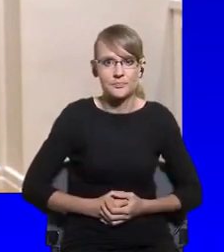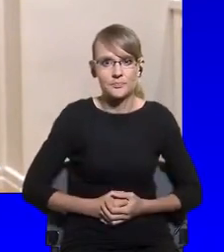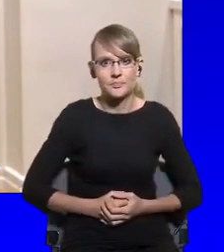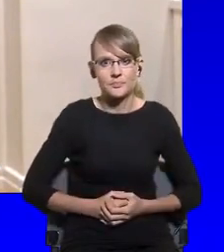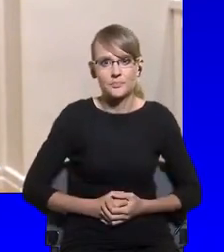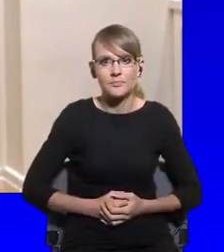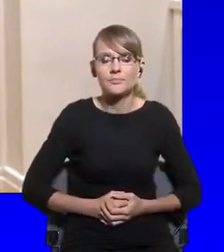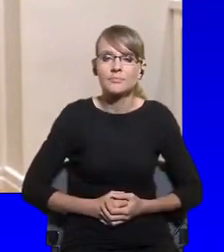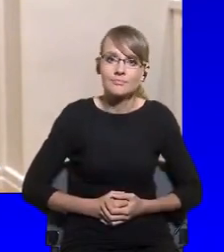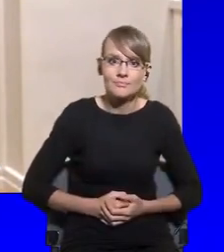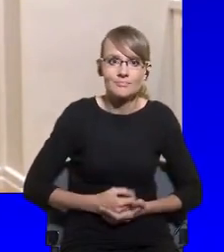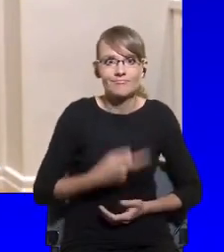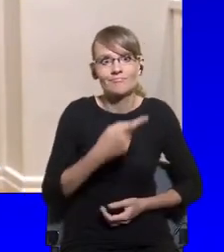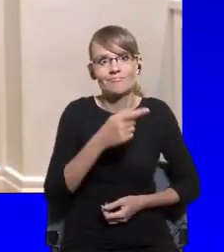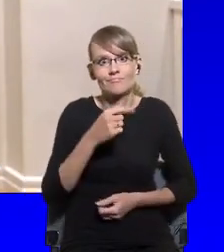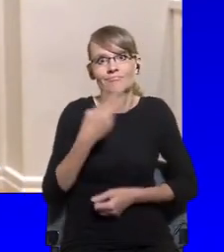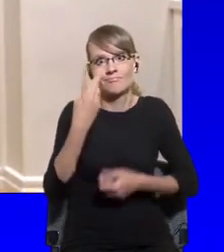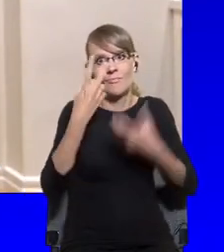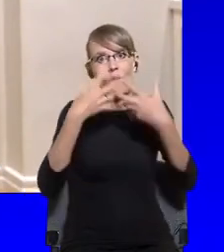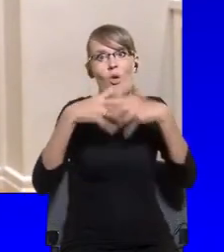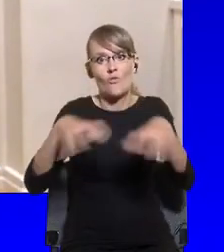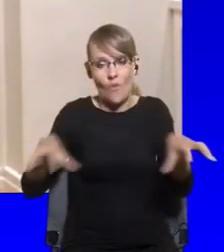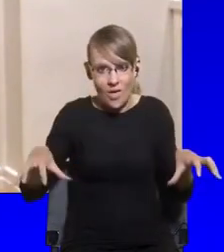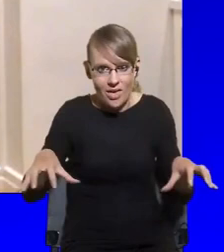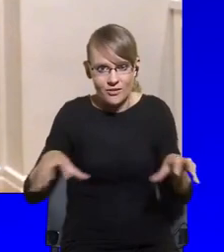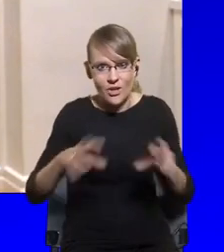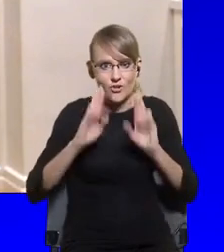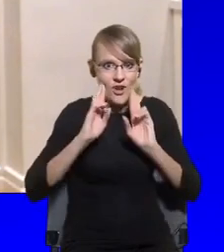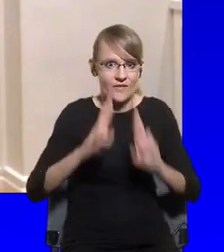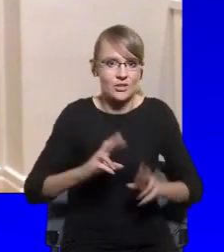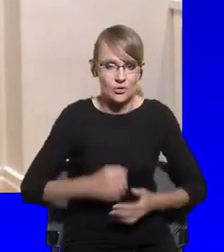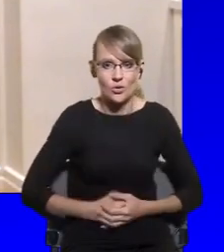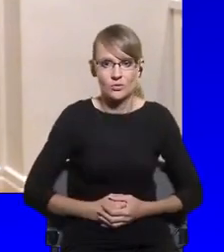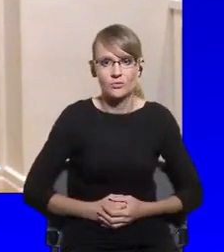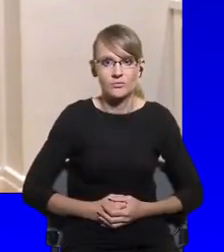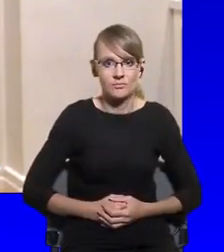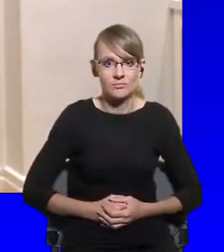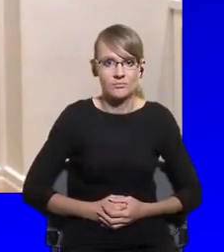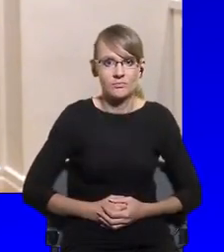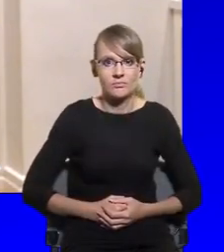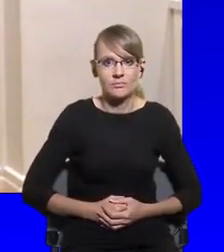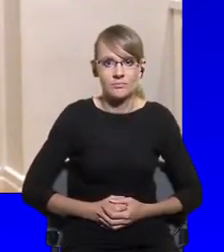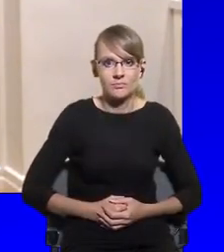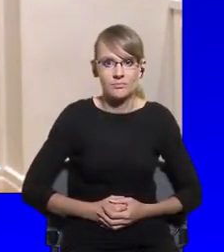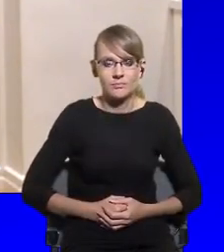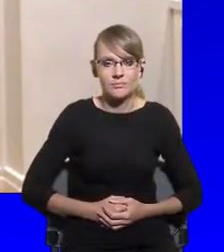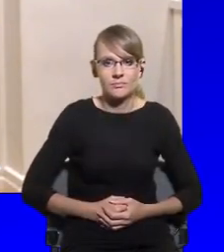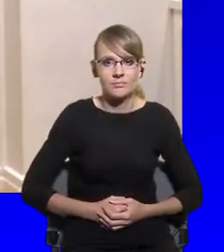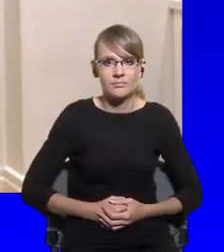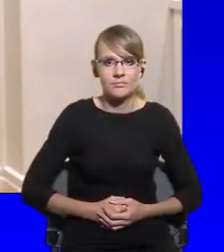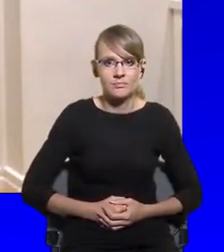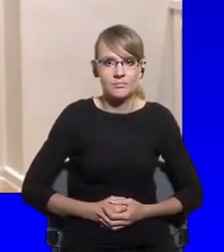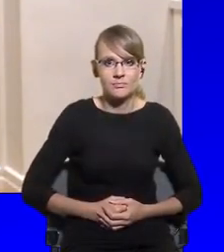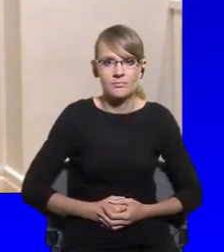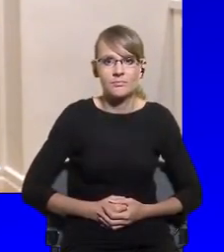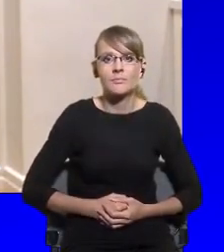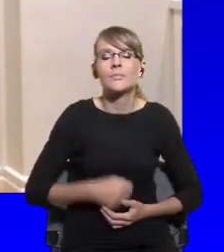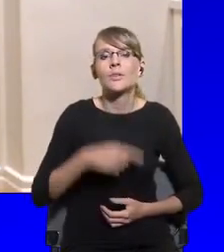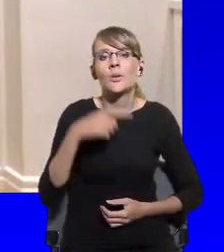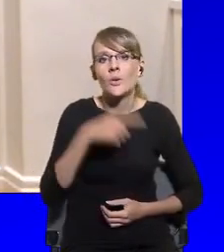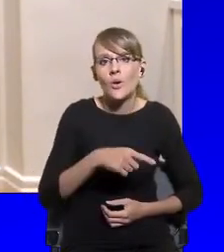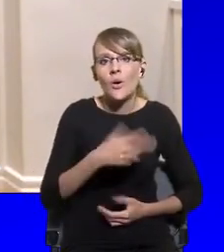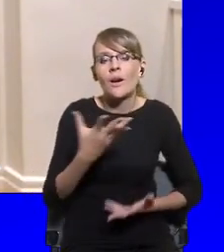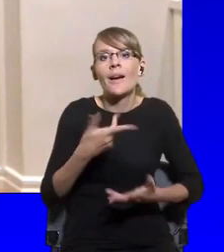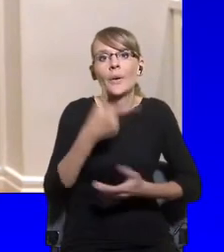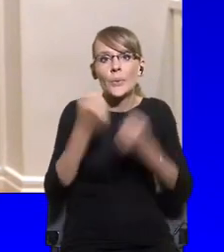is really a key, like sort of one of the most vicious issues that can fuel polarization in society, because it's basically about